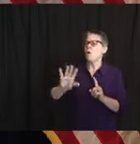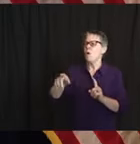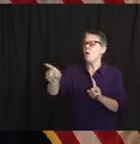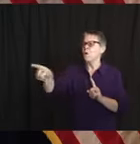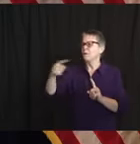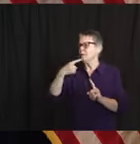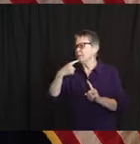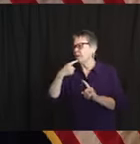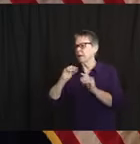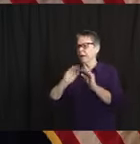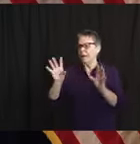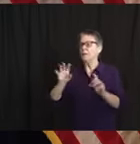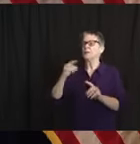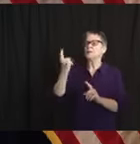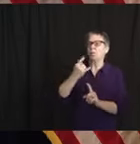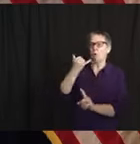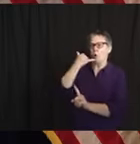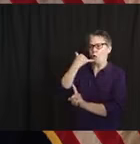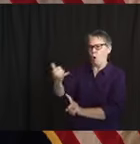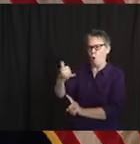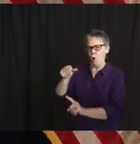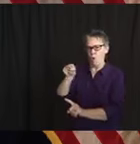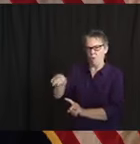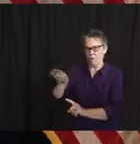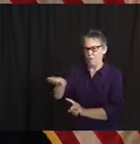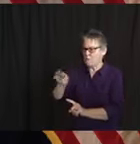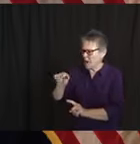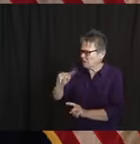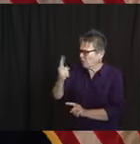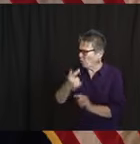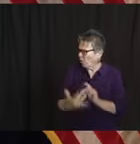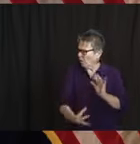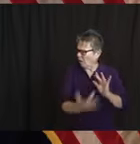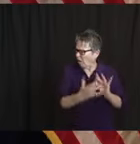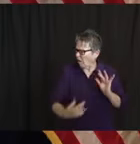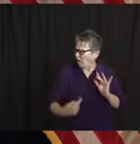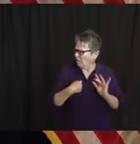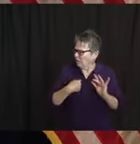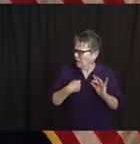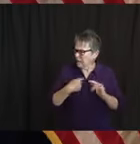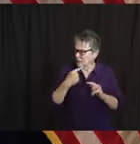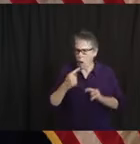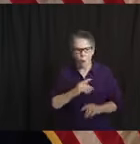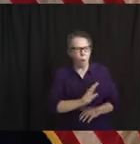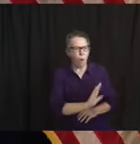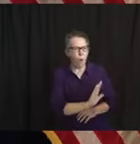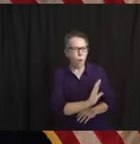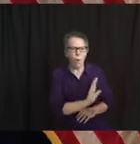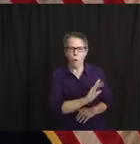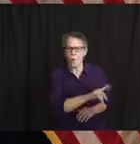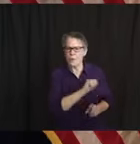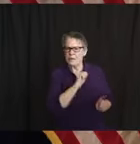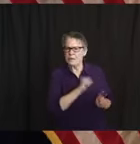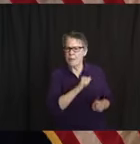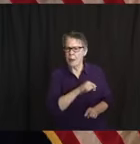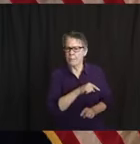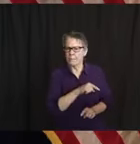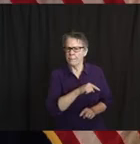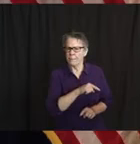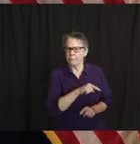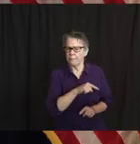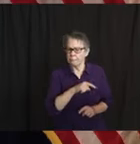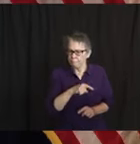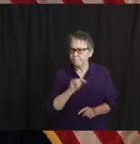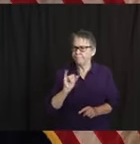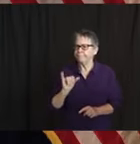It's a meaningful interaction. So thank you for that. Elise, I think you're going to take us out today. Thank you. Hi, good afternoon. Good afternoon. The